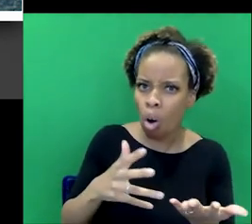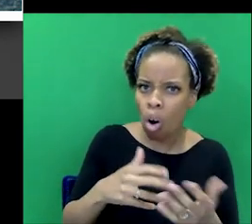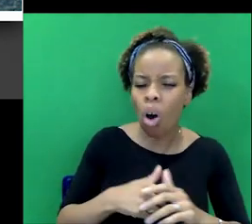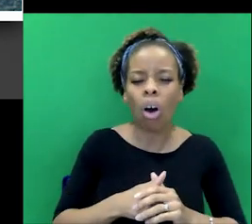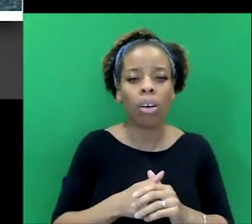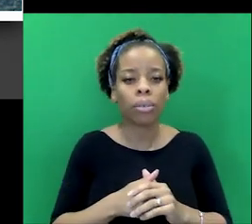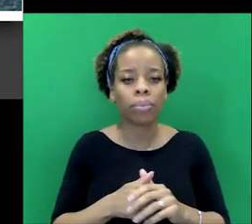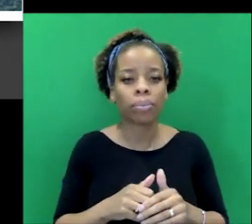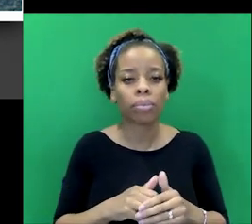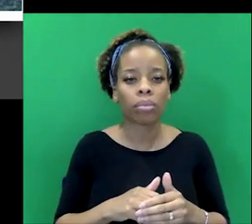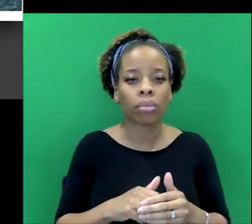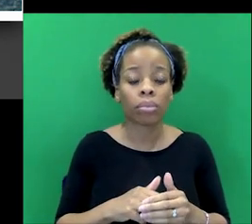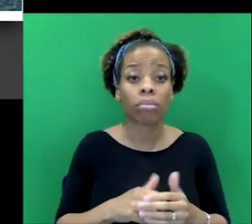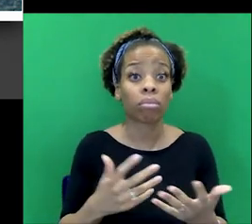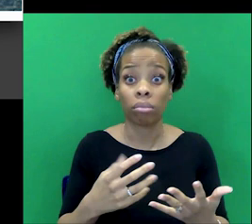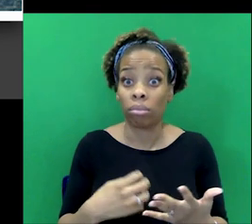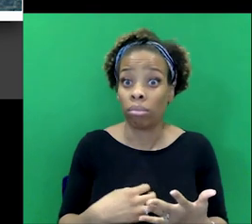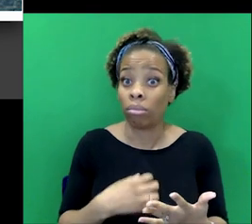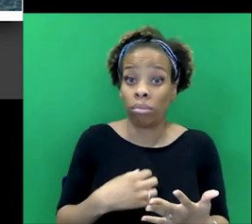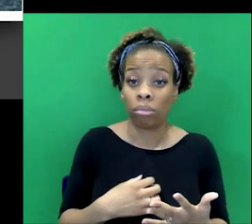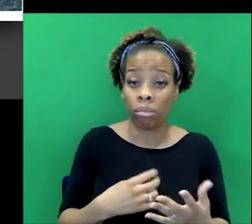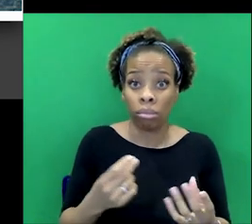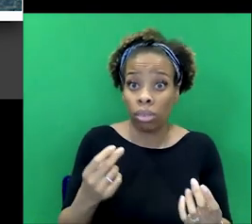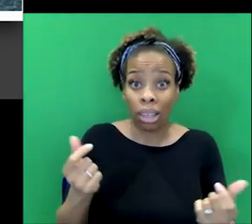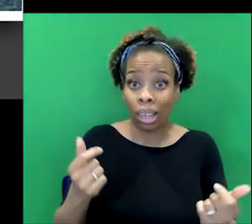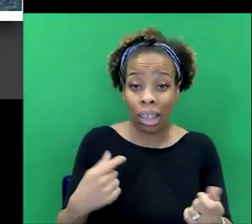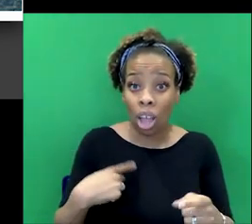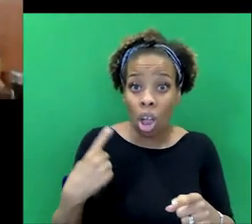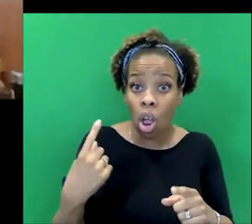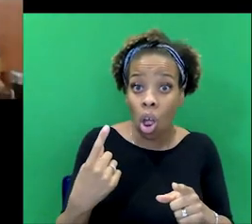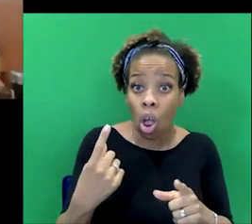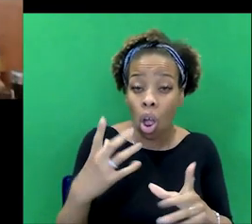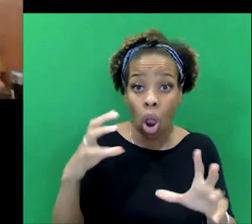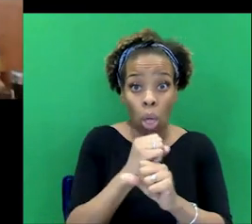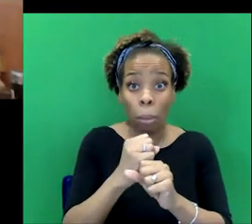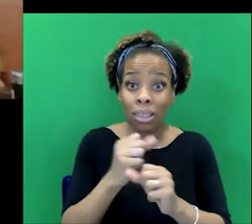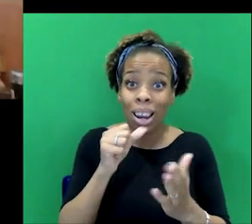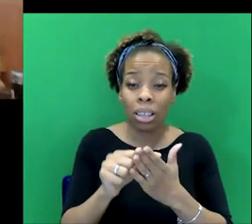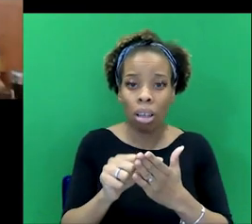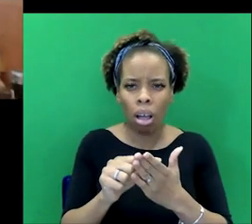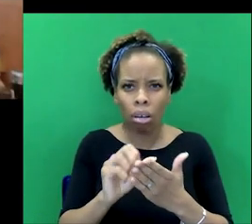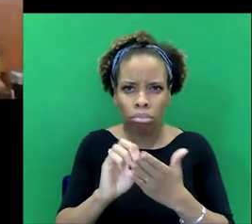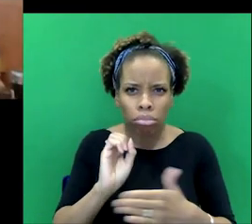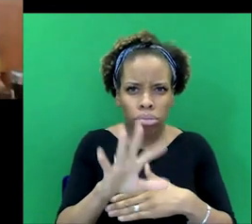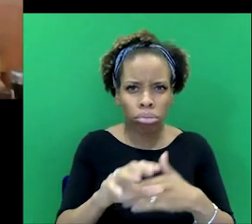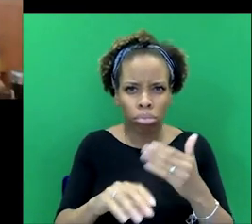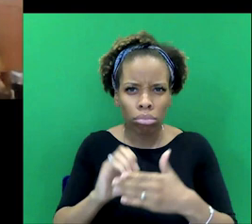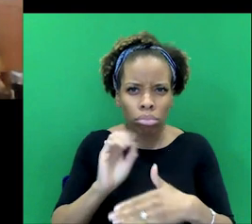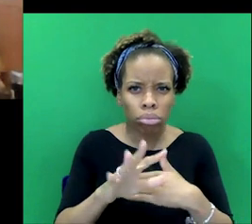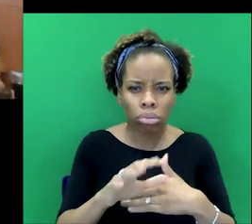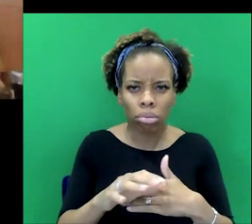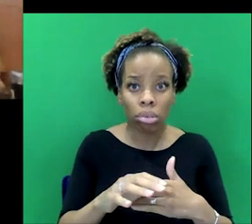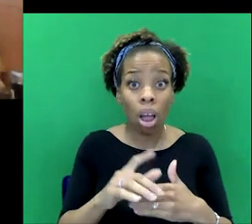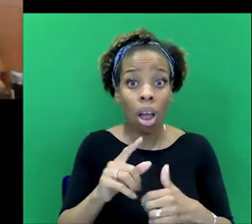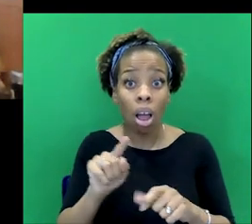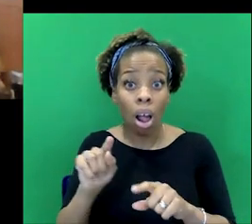And basically suddenly anonymous letters start and they start accusing George of committing this crime. George,